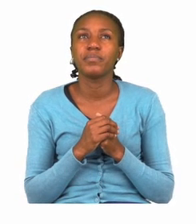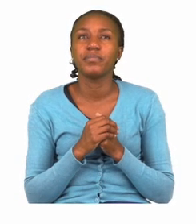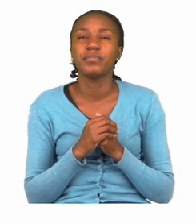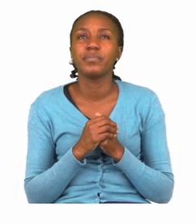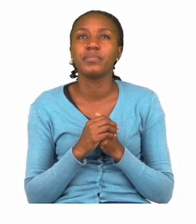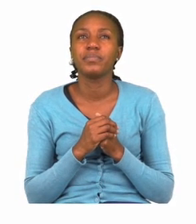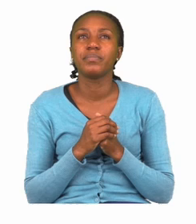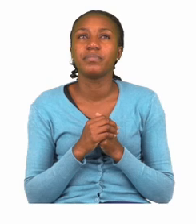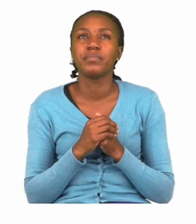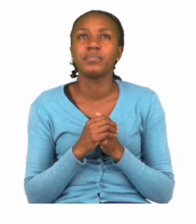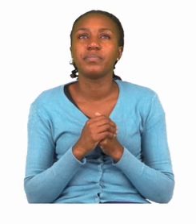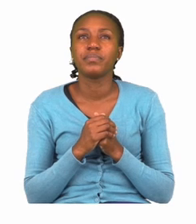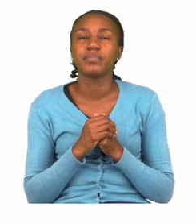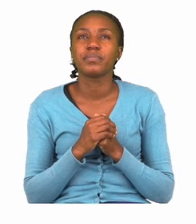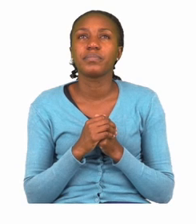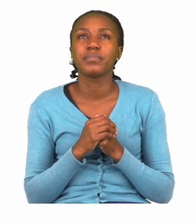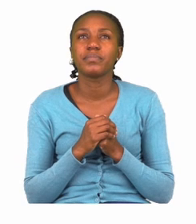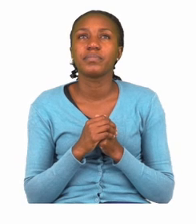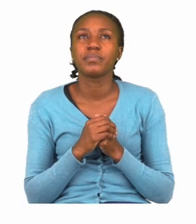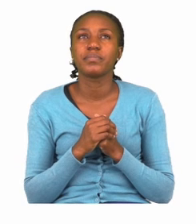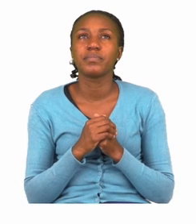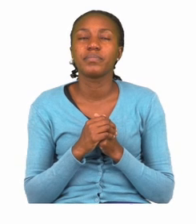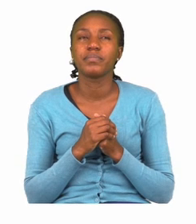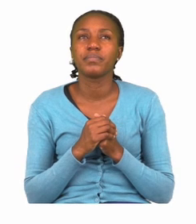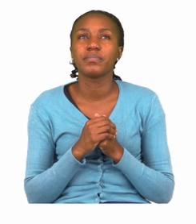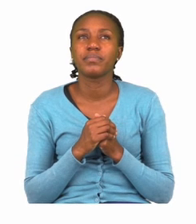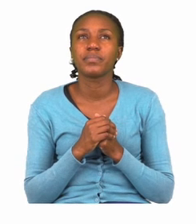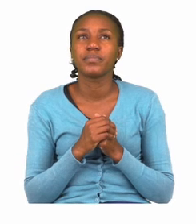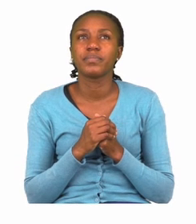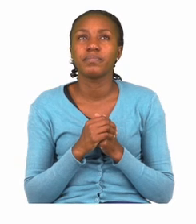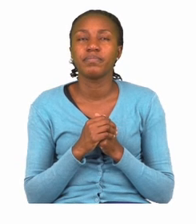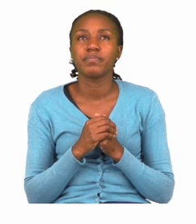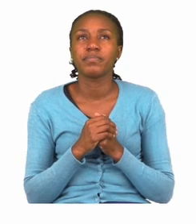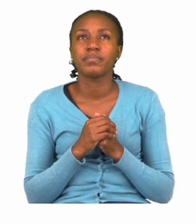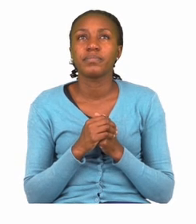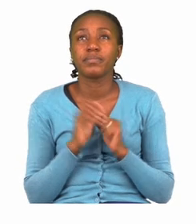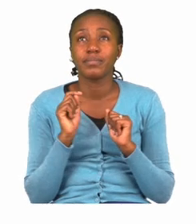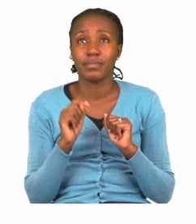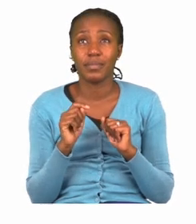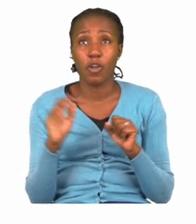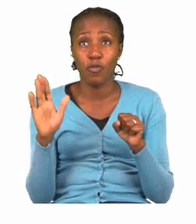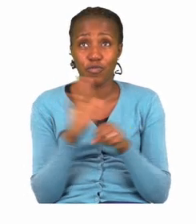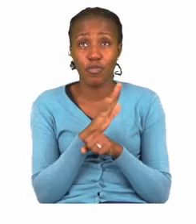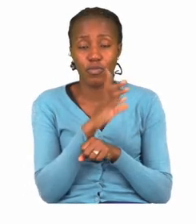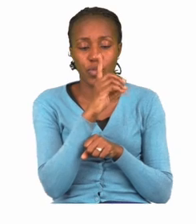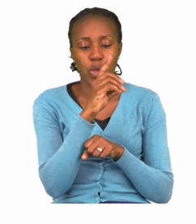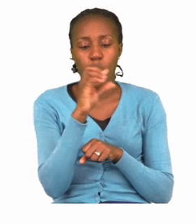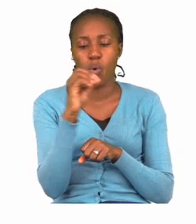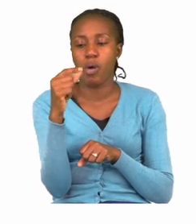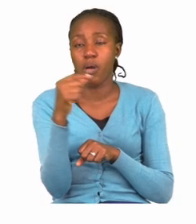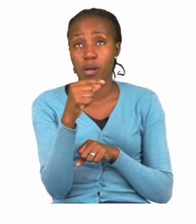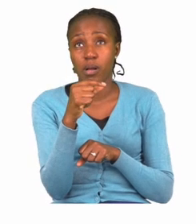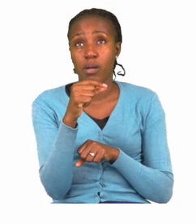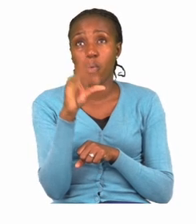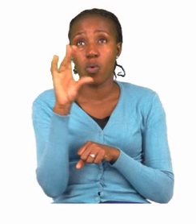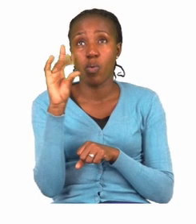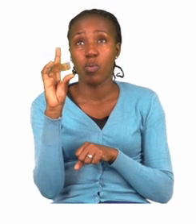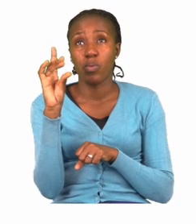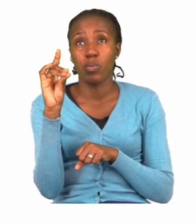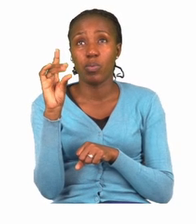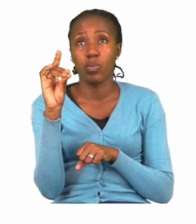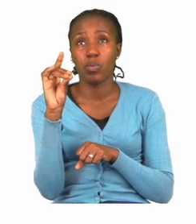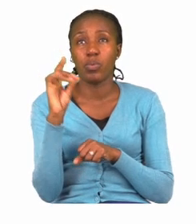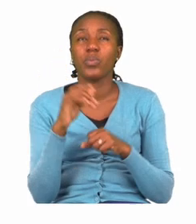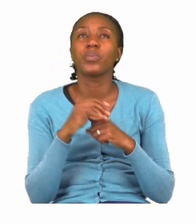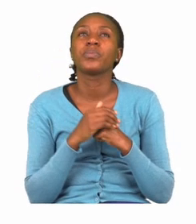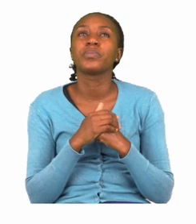that you can complete the word. And the word will now read dog. And